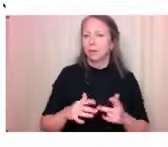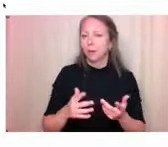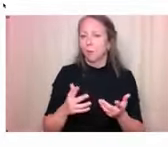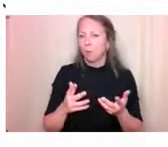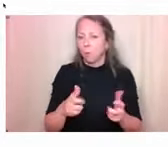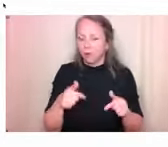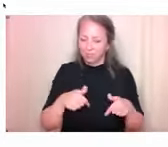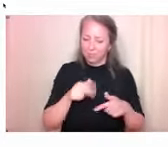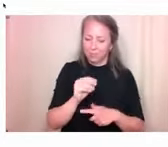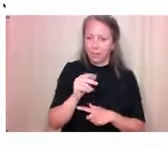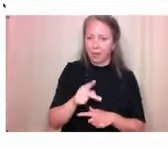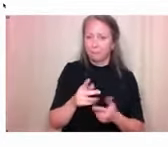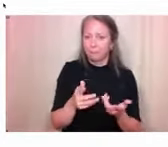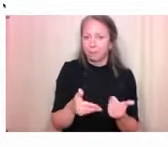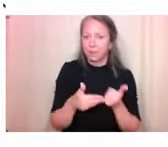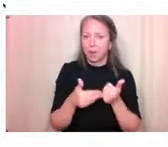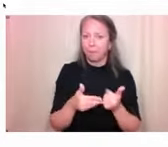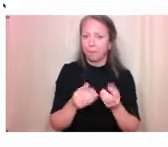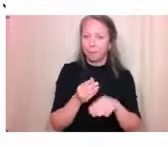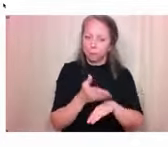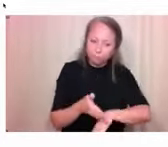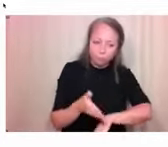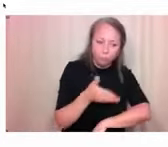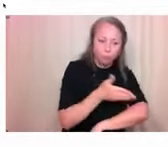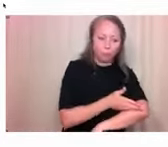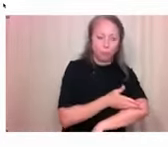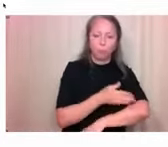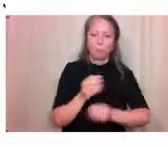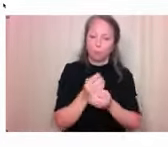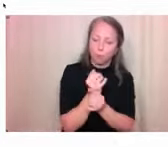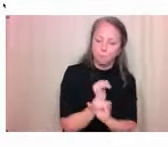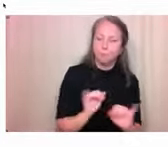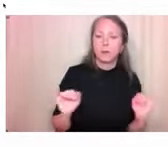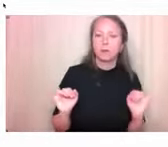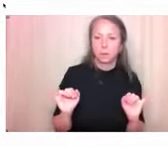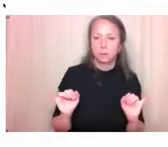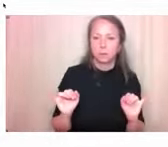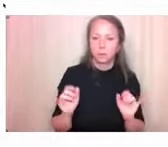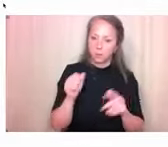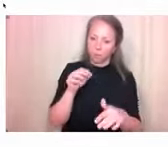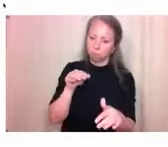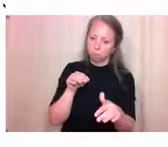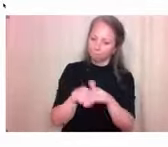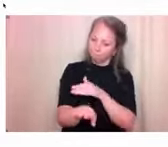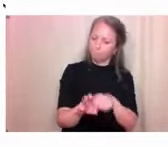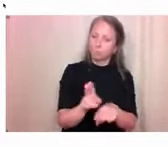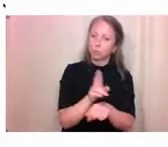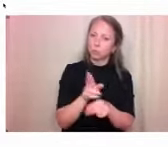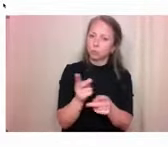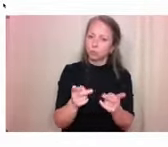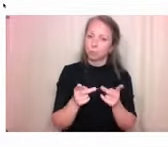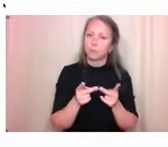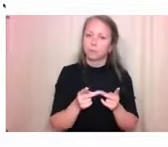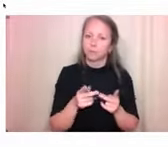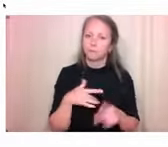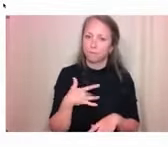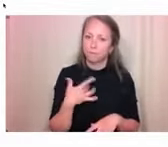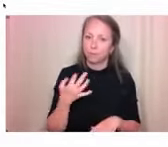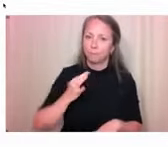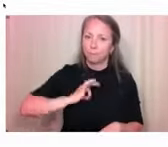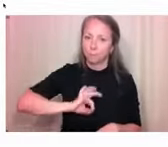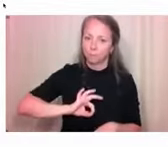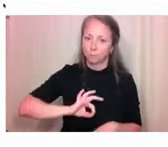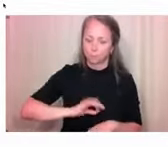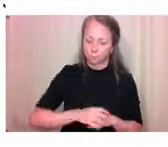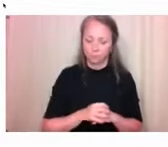or more comfortable or independent is an enhancement to accessibility in that space. So all are welcome to contribute to the